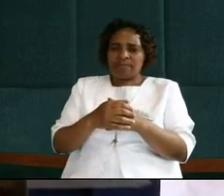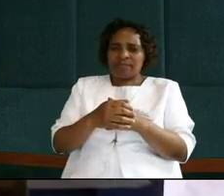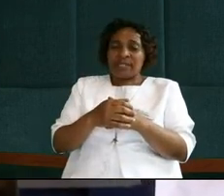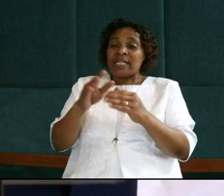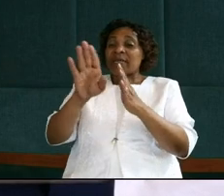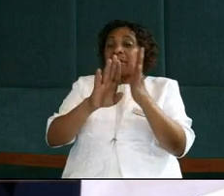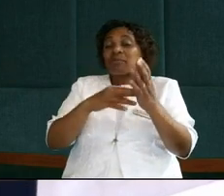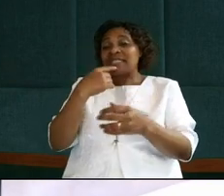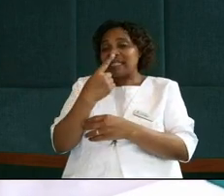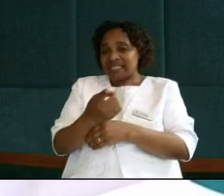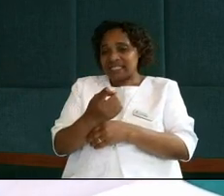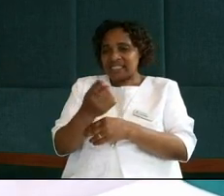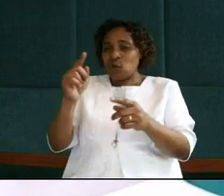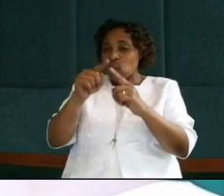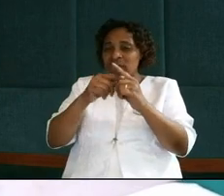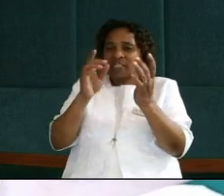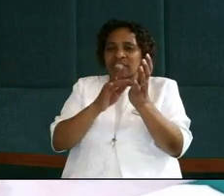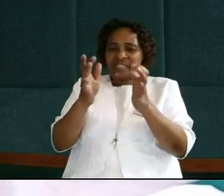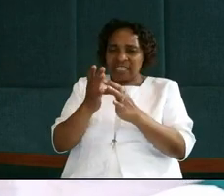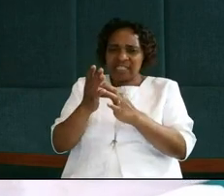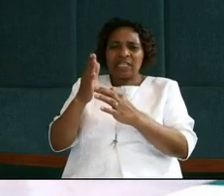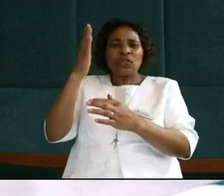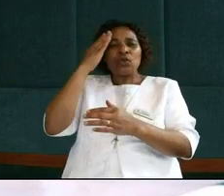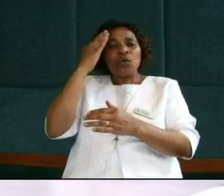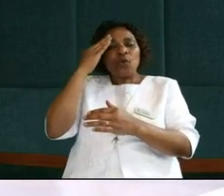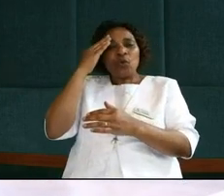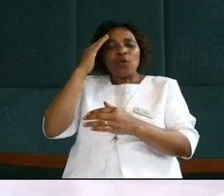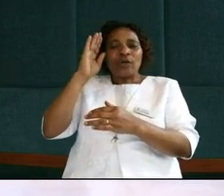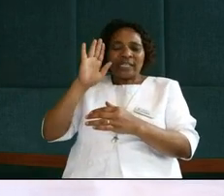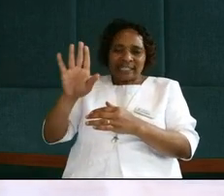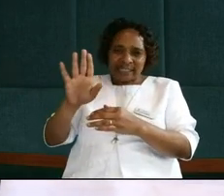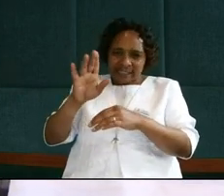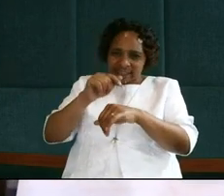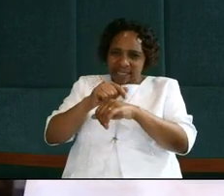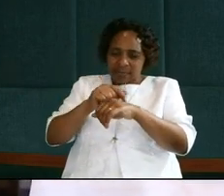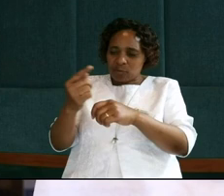And the Bible says, When Jesus knew that his herr was and come,